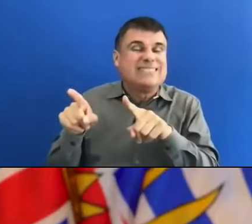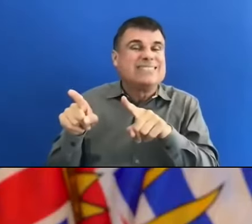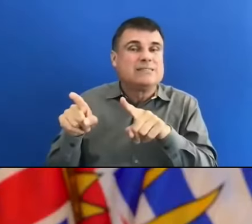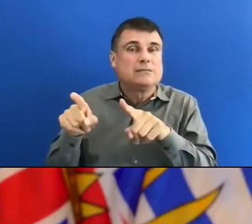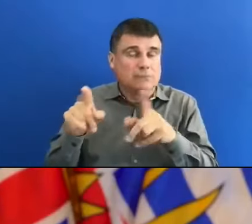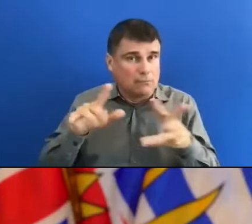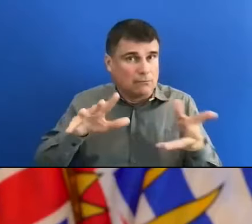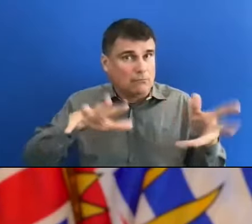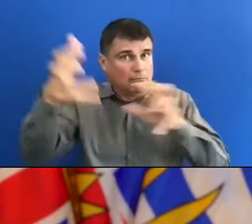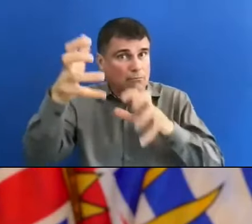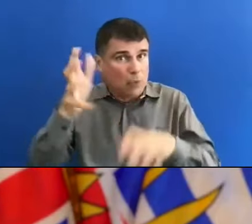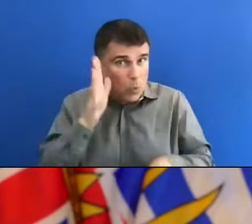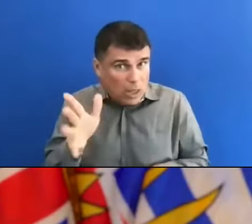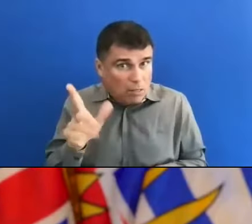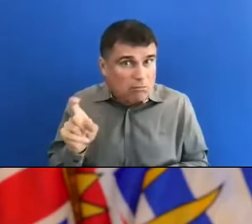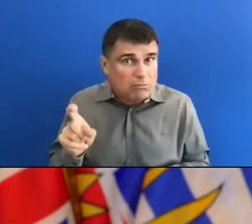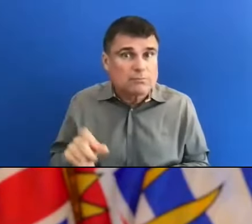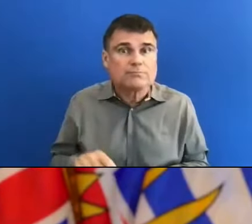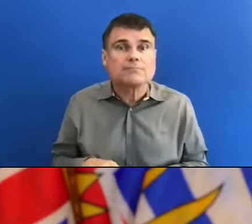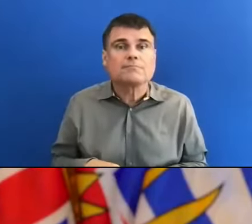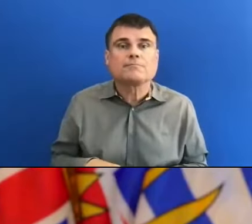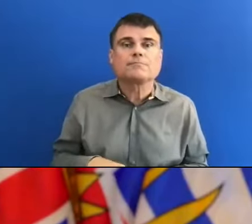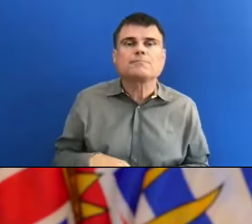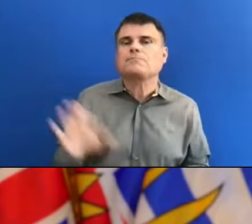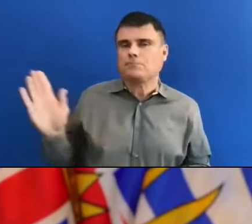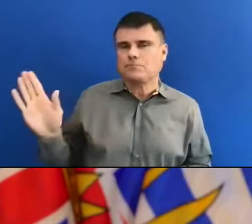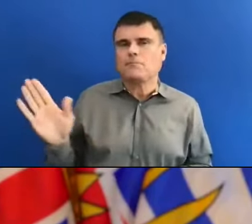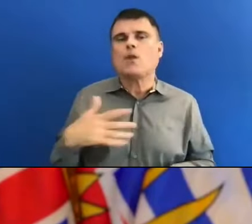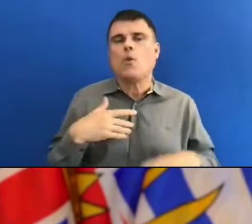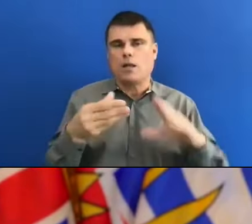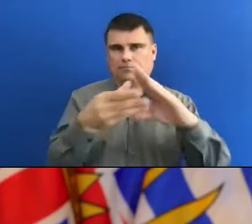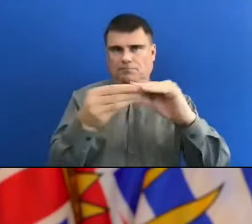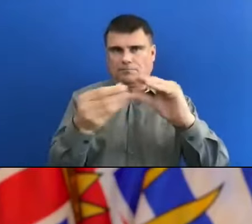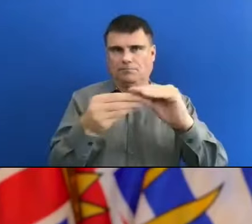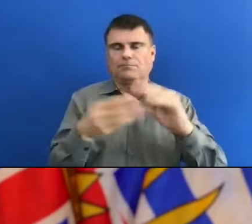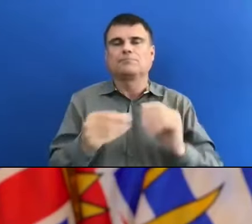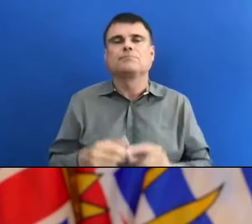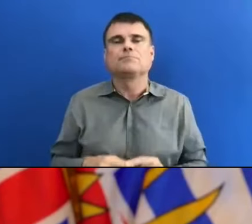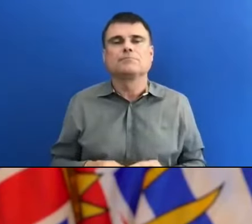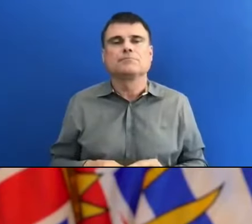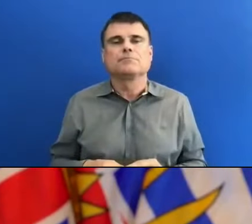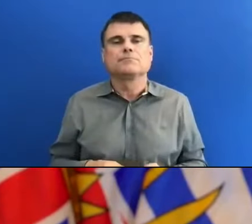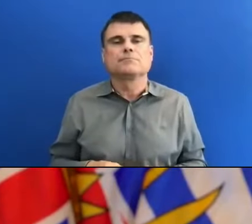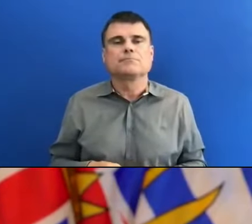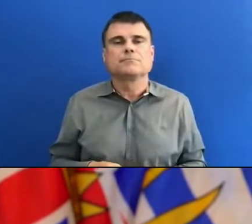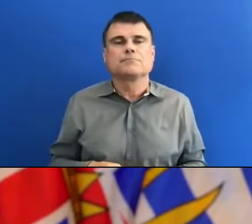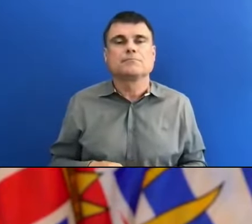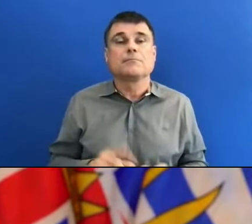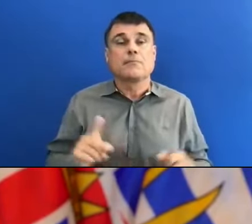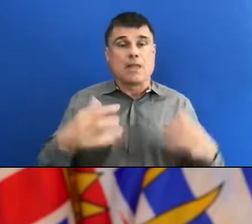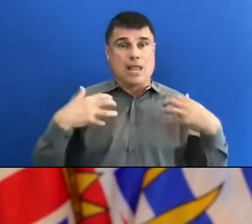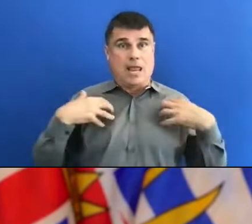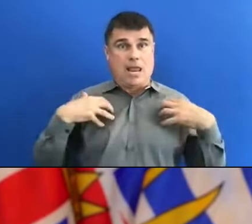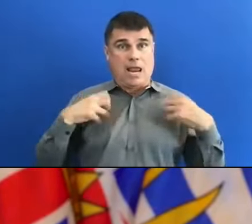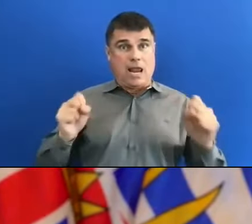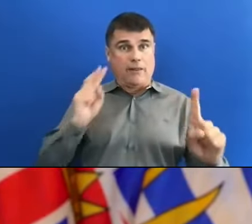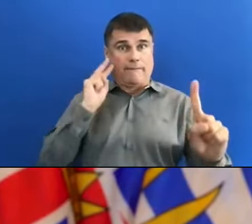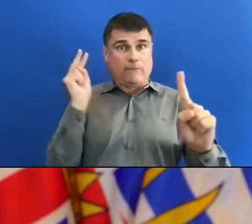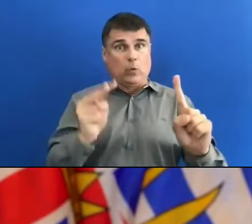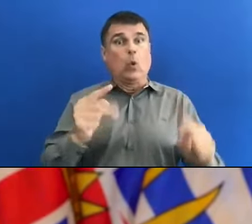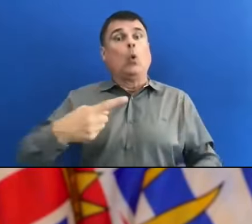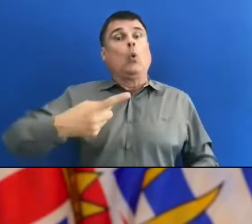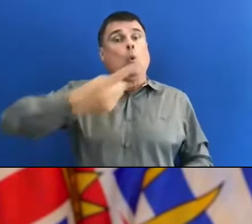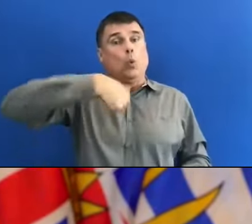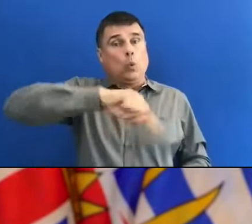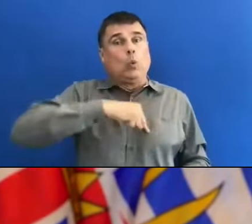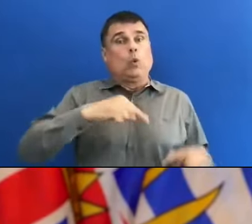the last question you asked the premier in that from the health perspective we have had a heat health alert plan in the